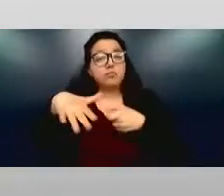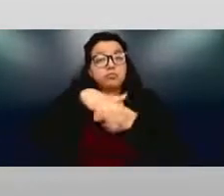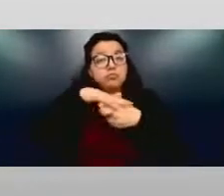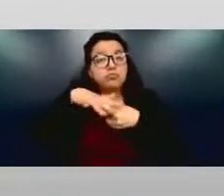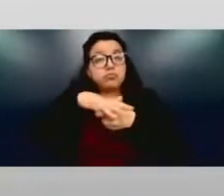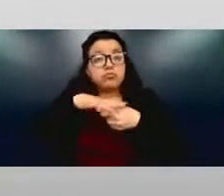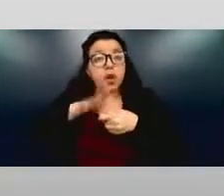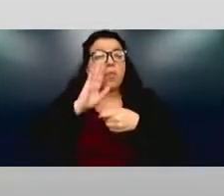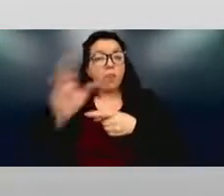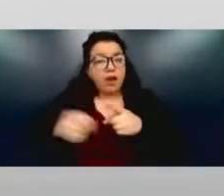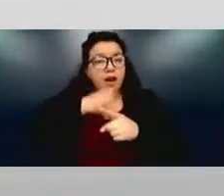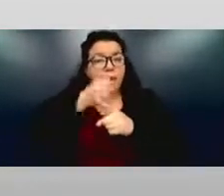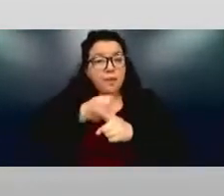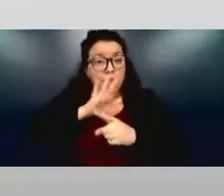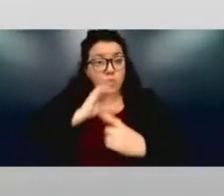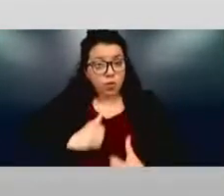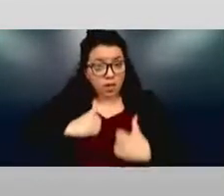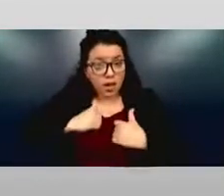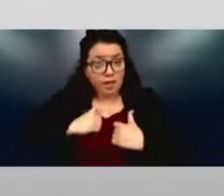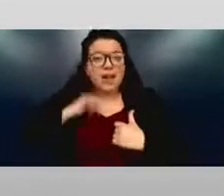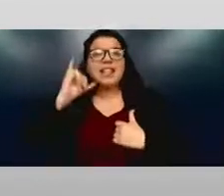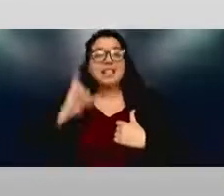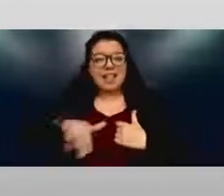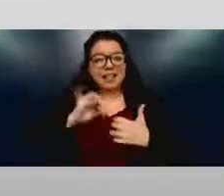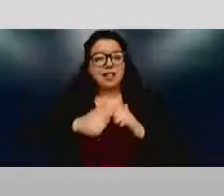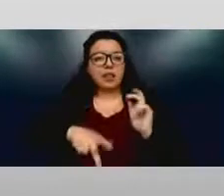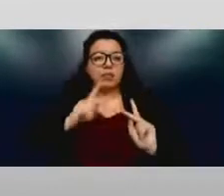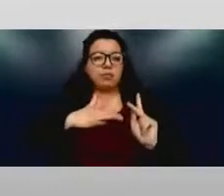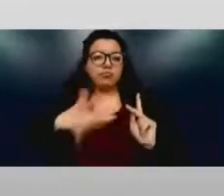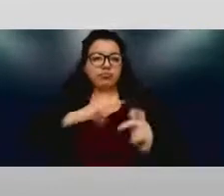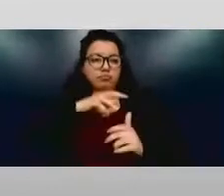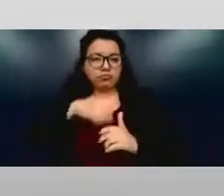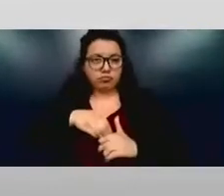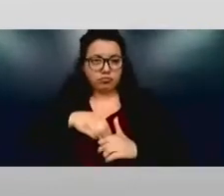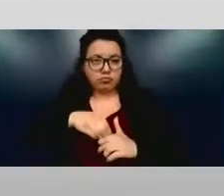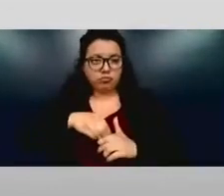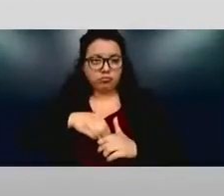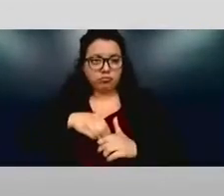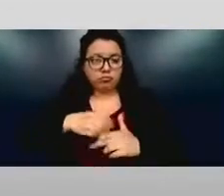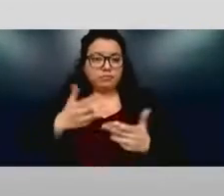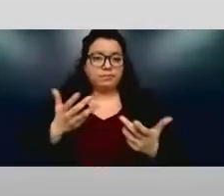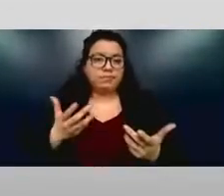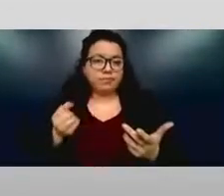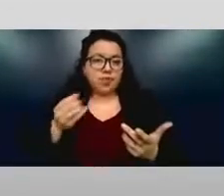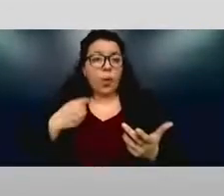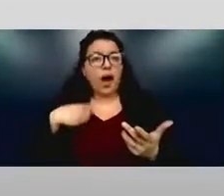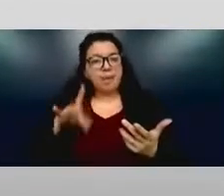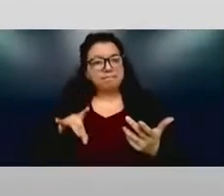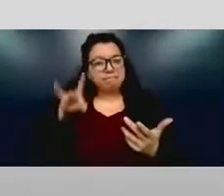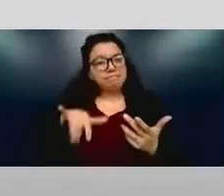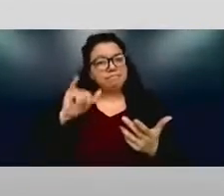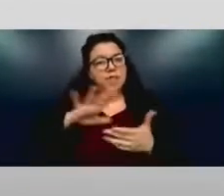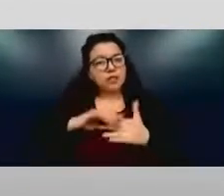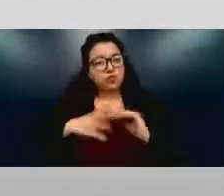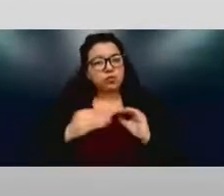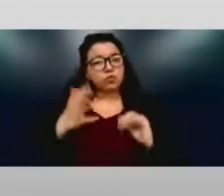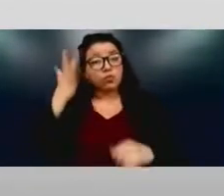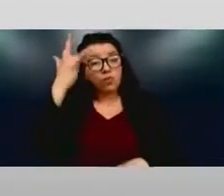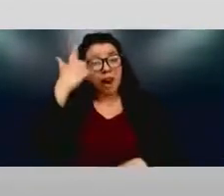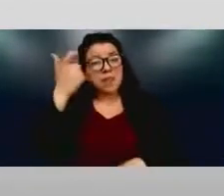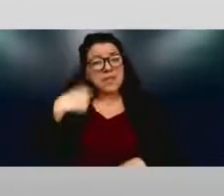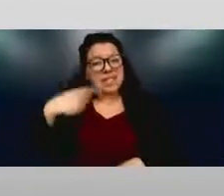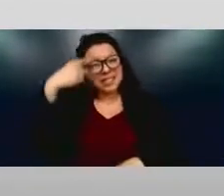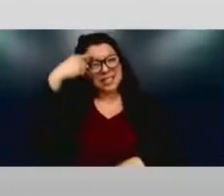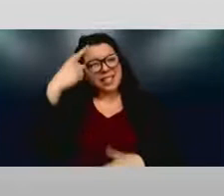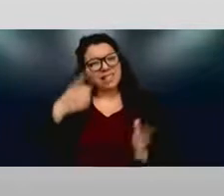why then people tend to then do something about it. Now, I give this little story because I think that the problem at times is we